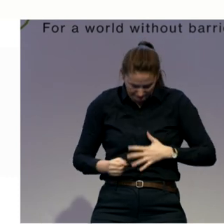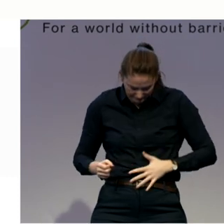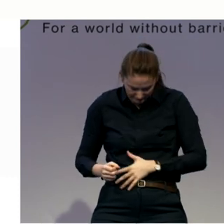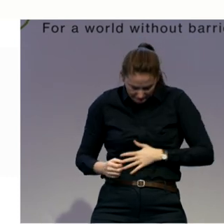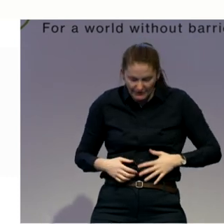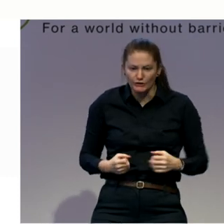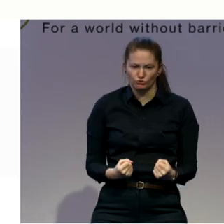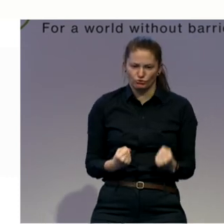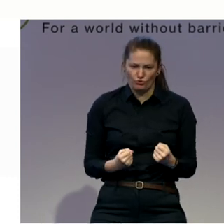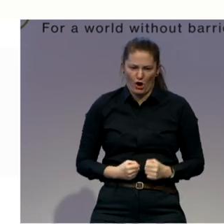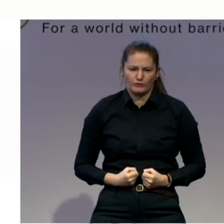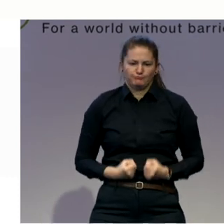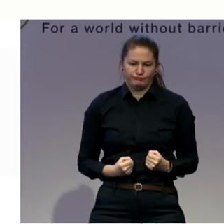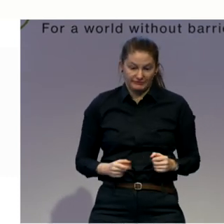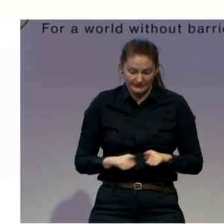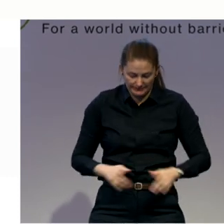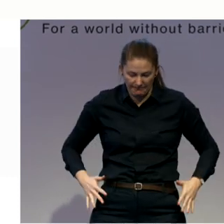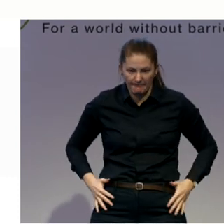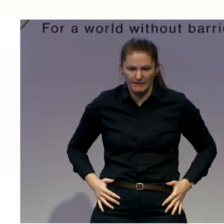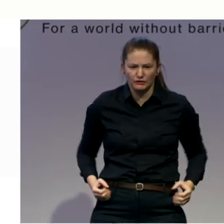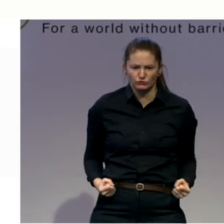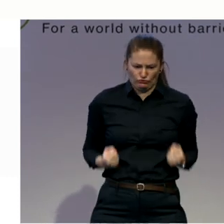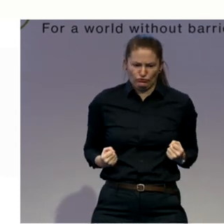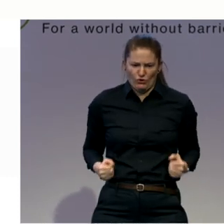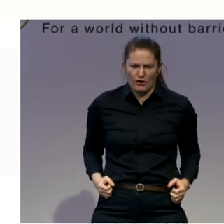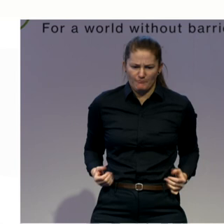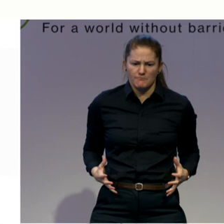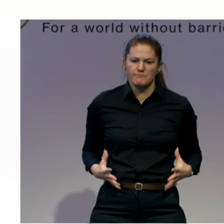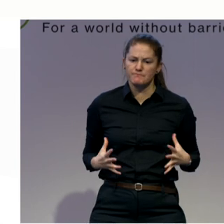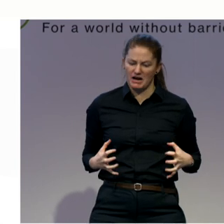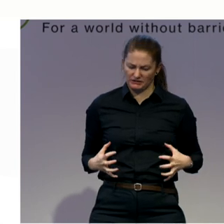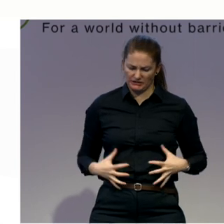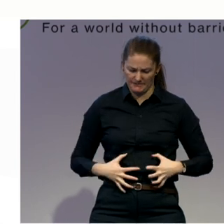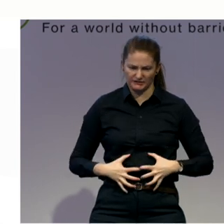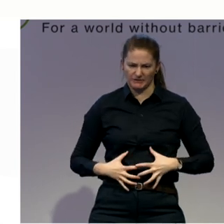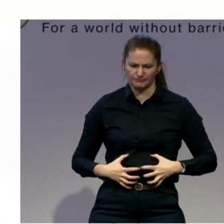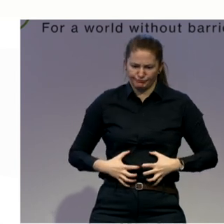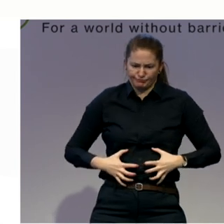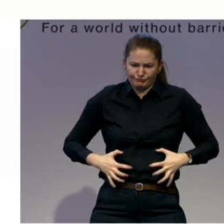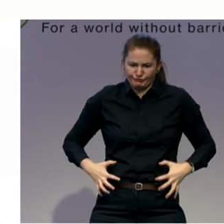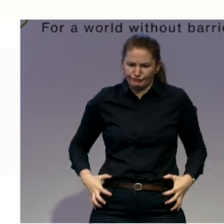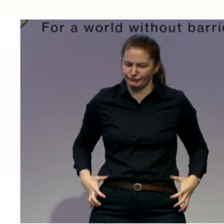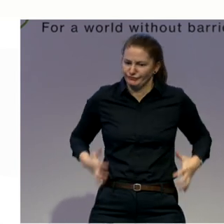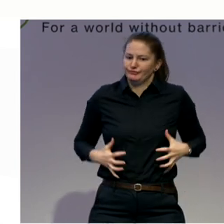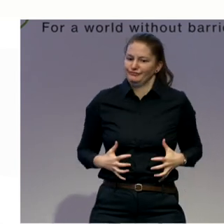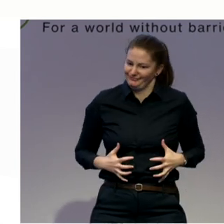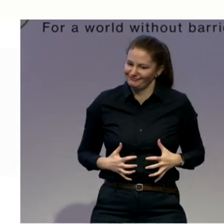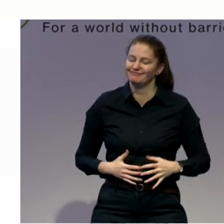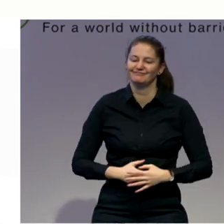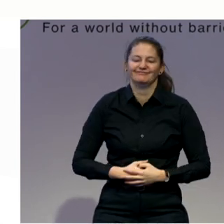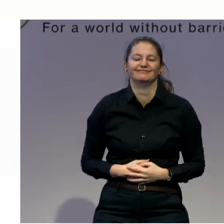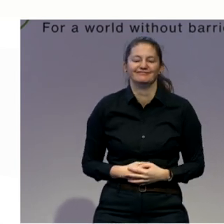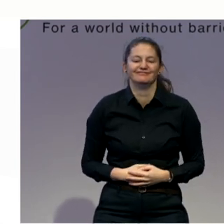muscles, all the abdominal muscles and making them work in harmony with our back